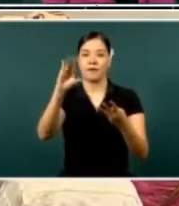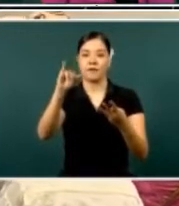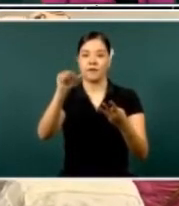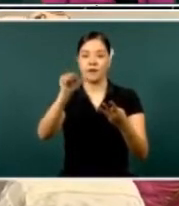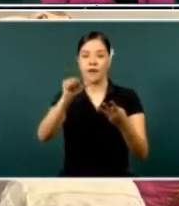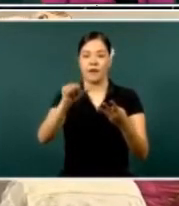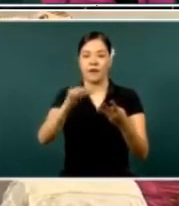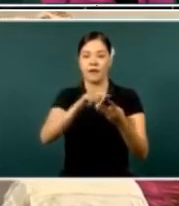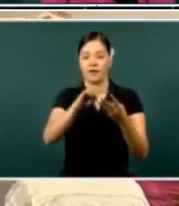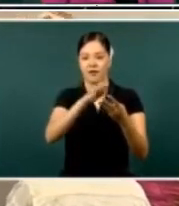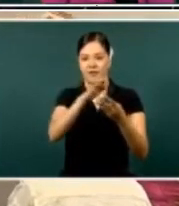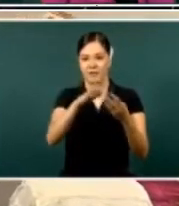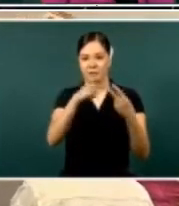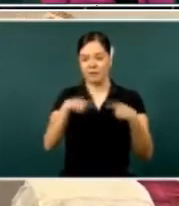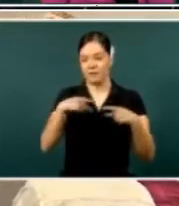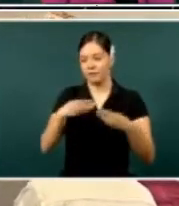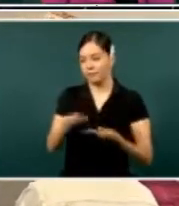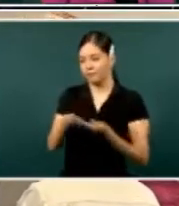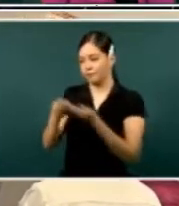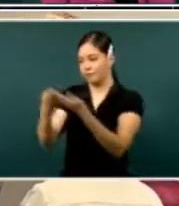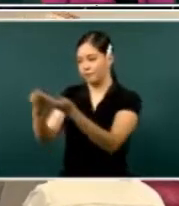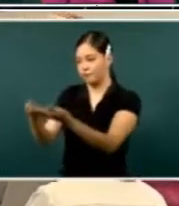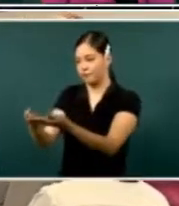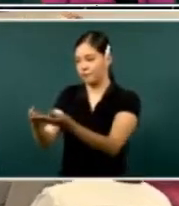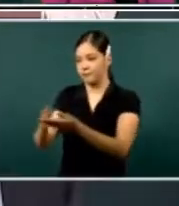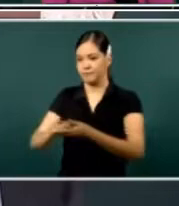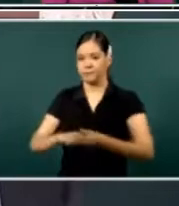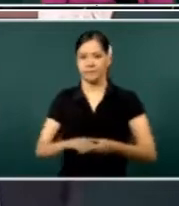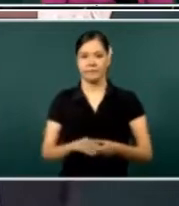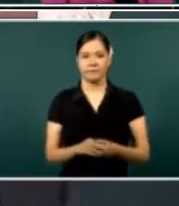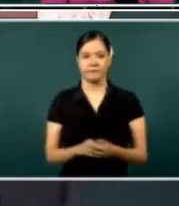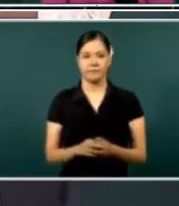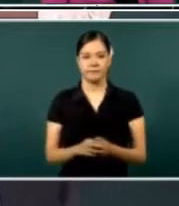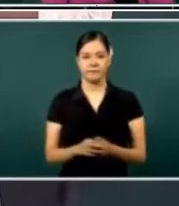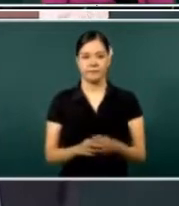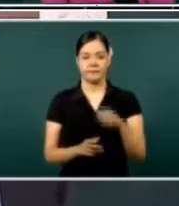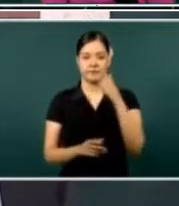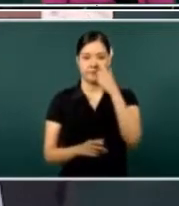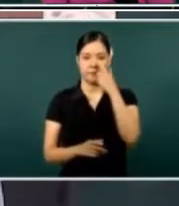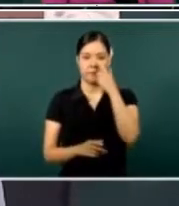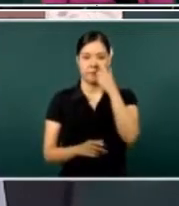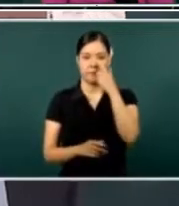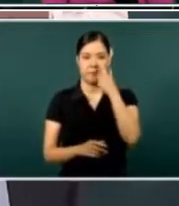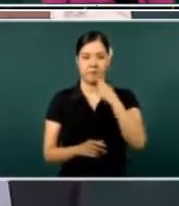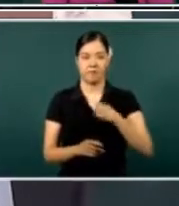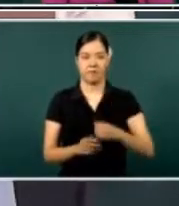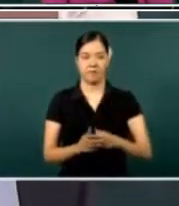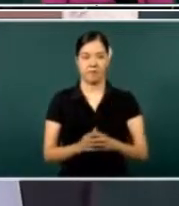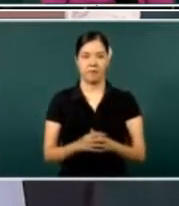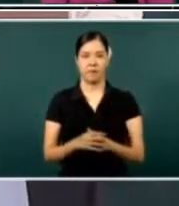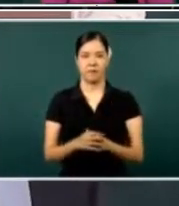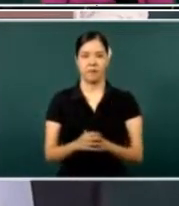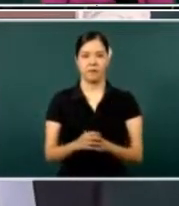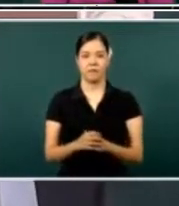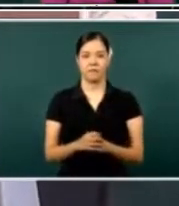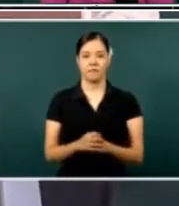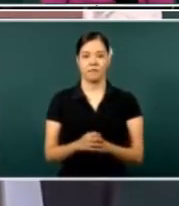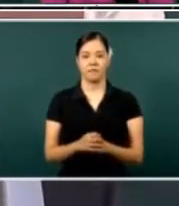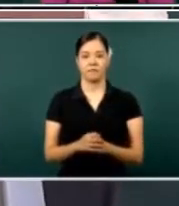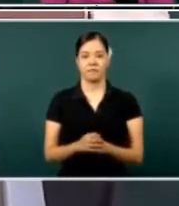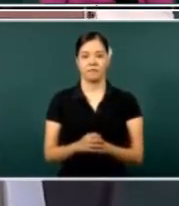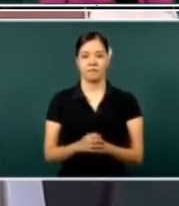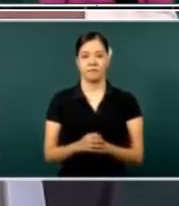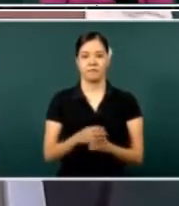So they're giving him a list of the things that they feel they need for, for them, themselves that have